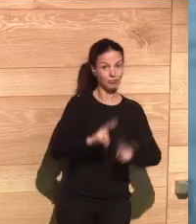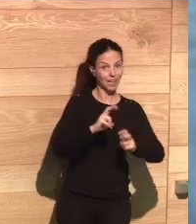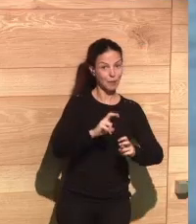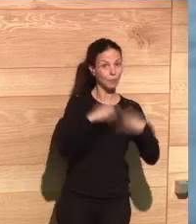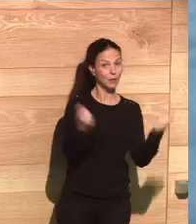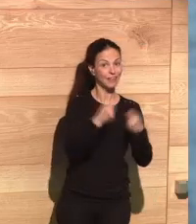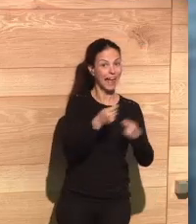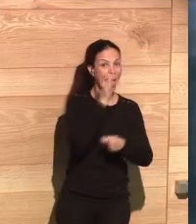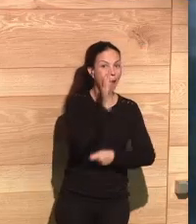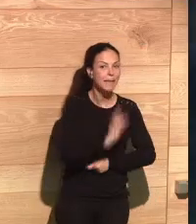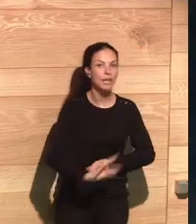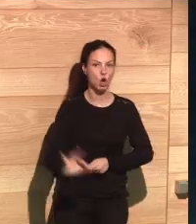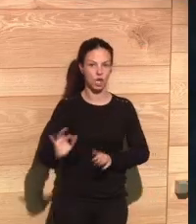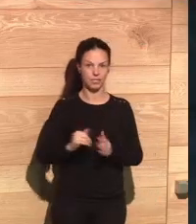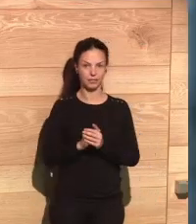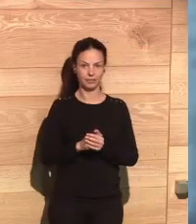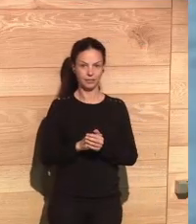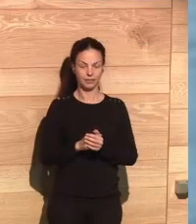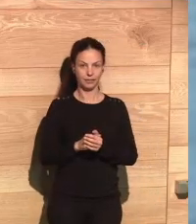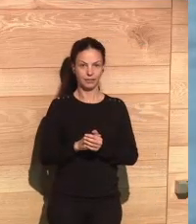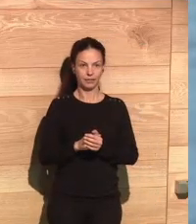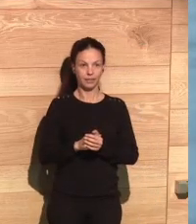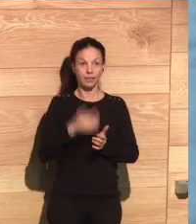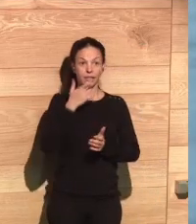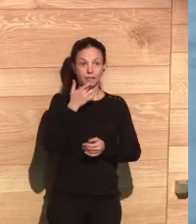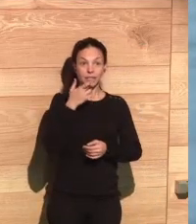customization of the advertising for minors.